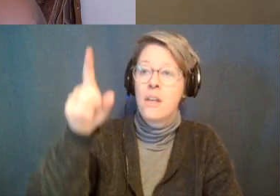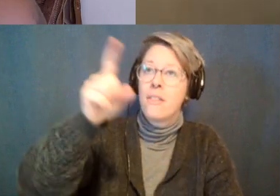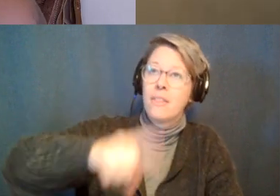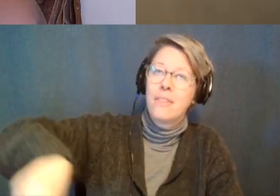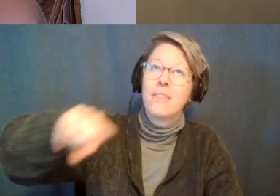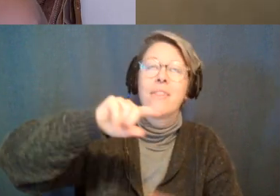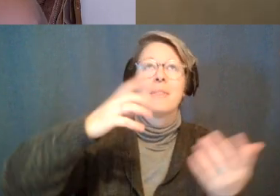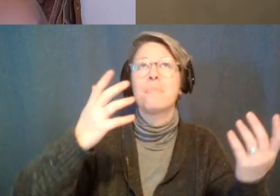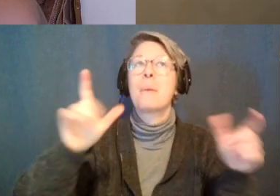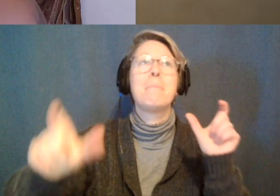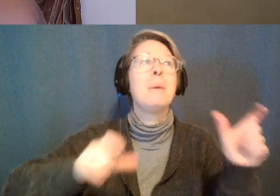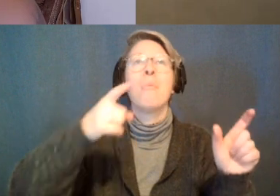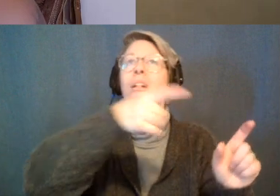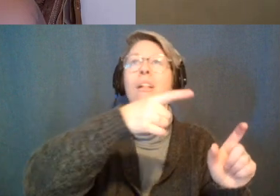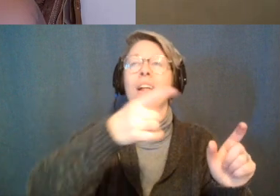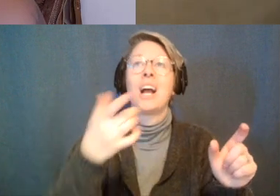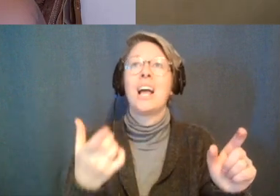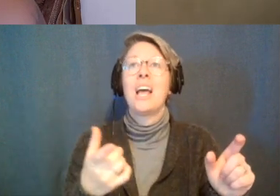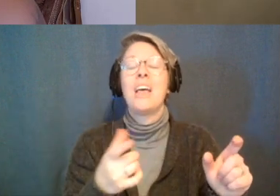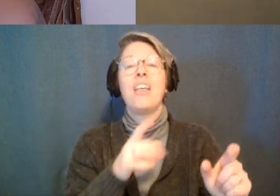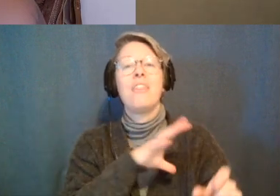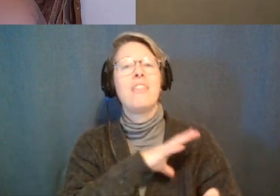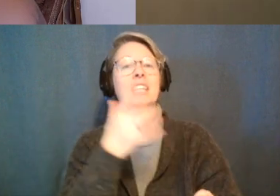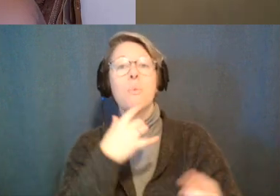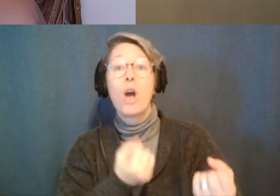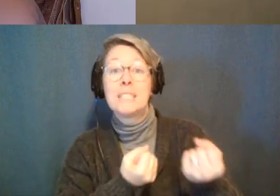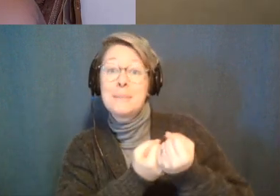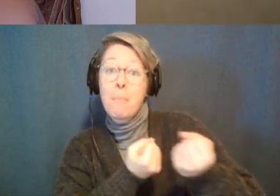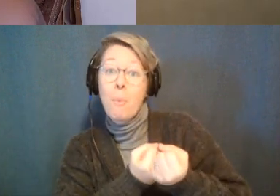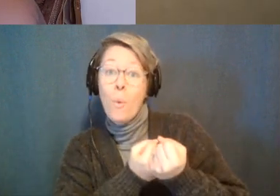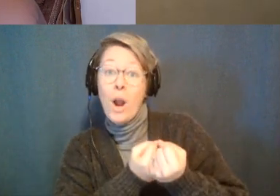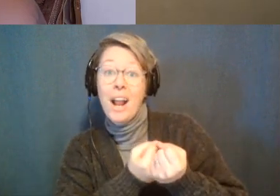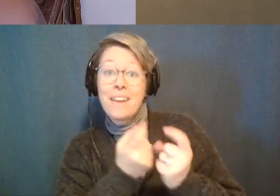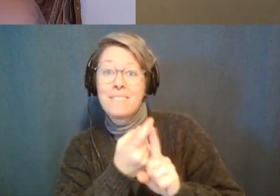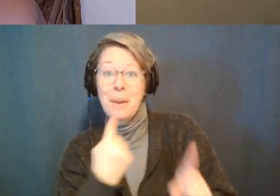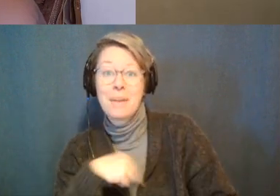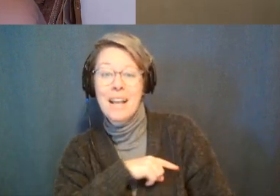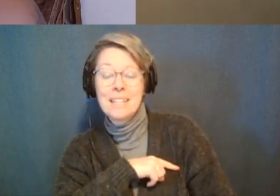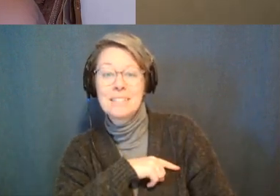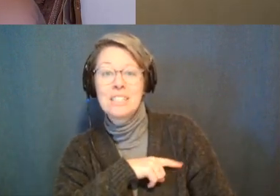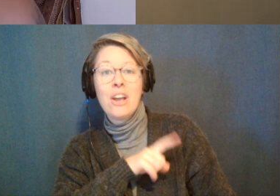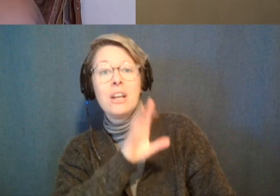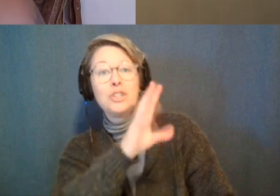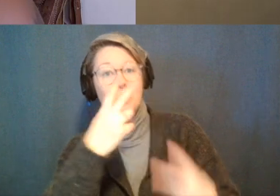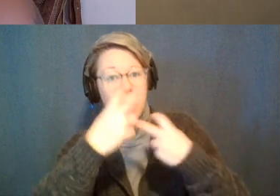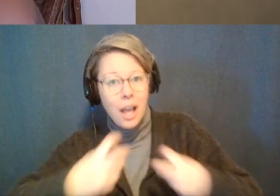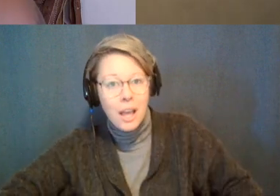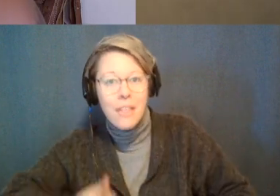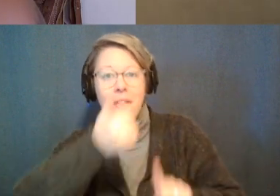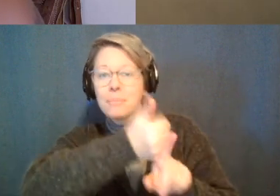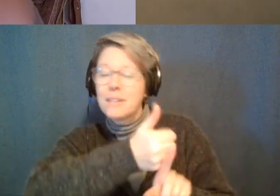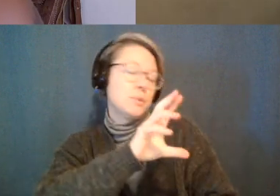to be supported by us and finding their answers within themselves